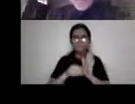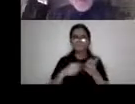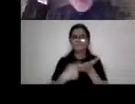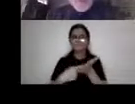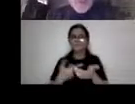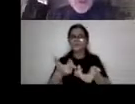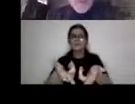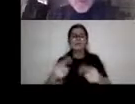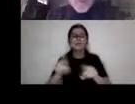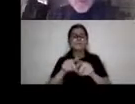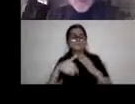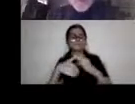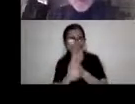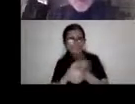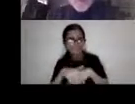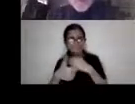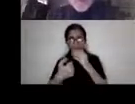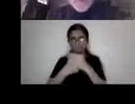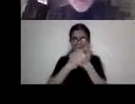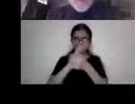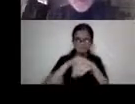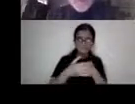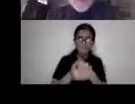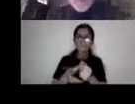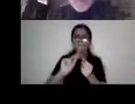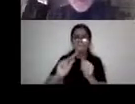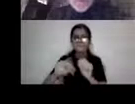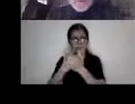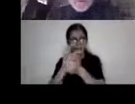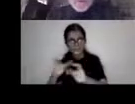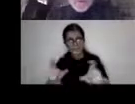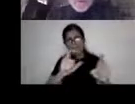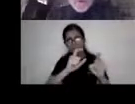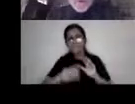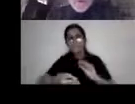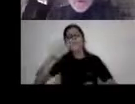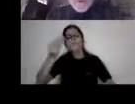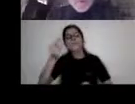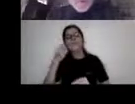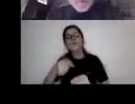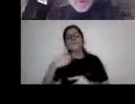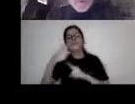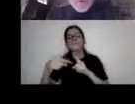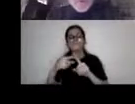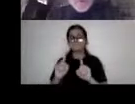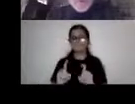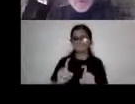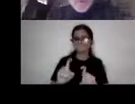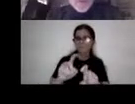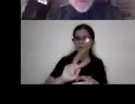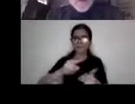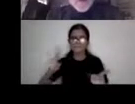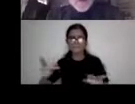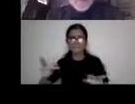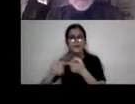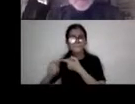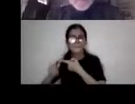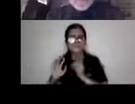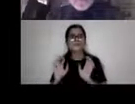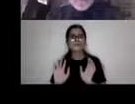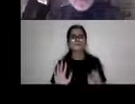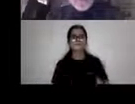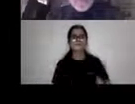uh, being extremely careful about, uh, the, uh, the viruses that are around us. Um,